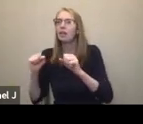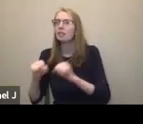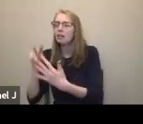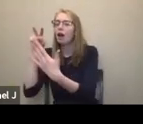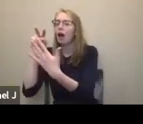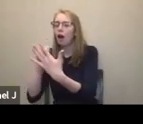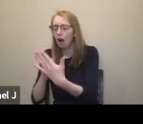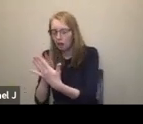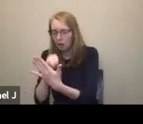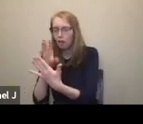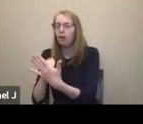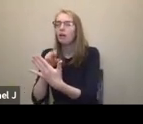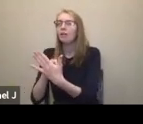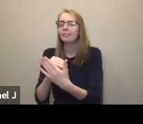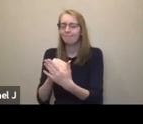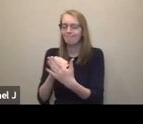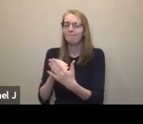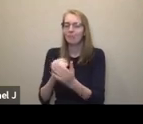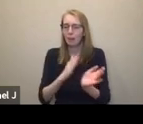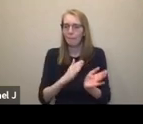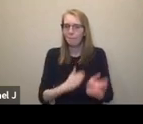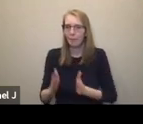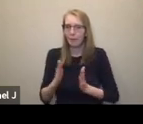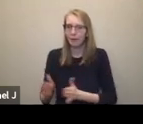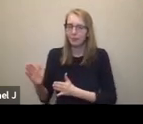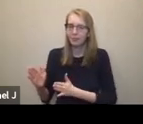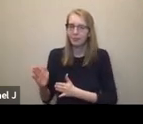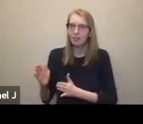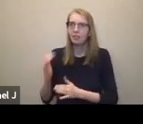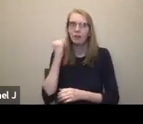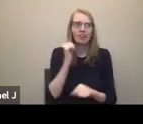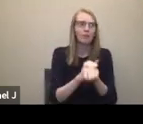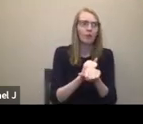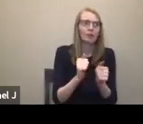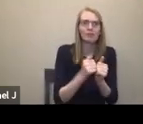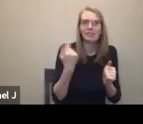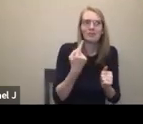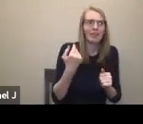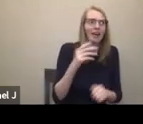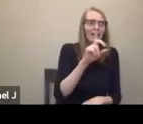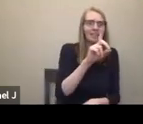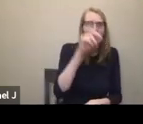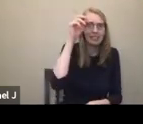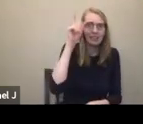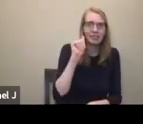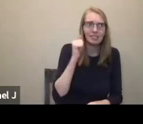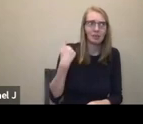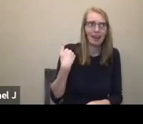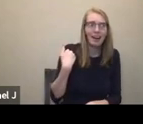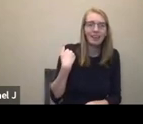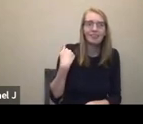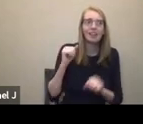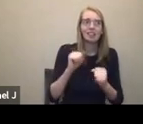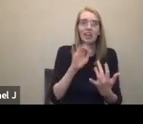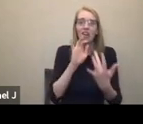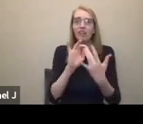you're including somebody with Downs, you're going to be collaborating, talk to the Down Syndrome Association, they're paid to give you this advice, and to be cultural liaisons.